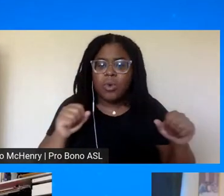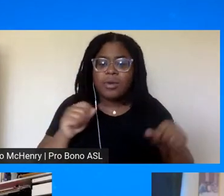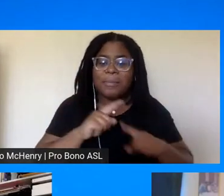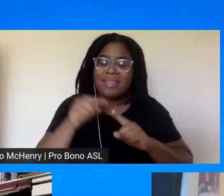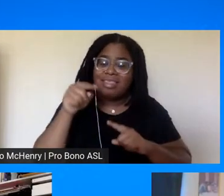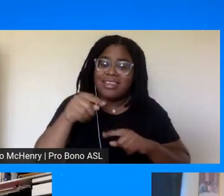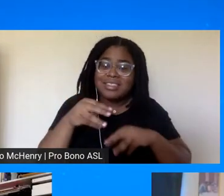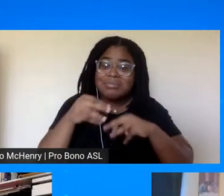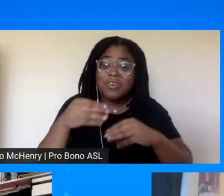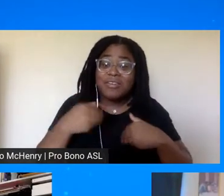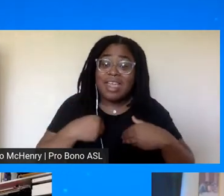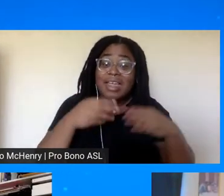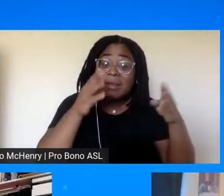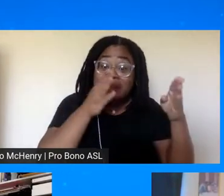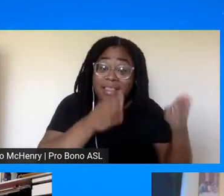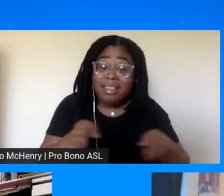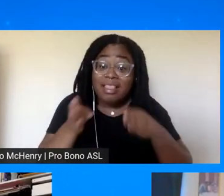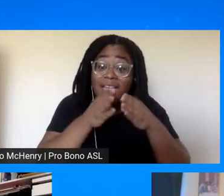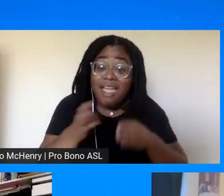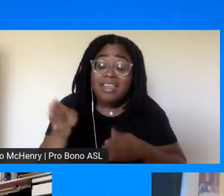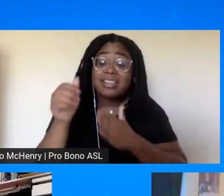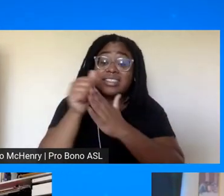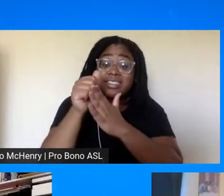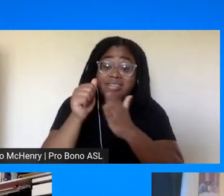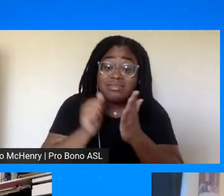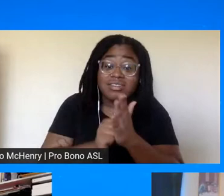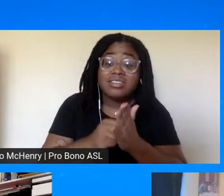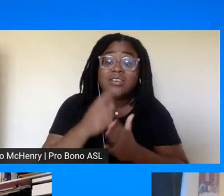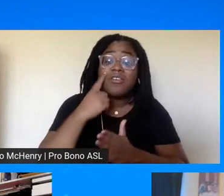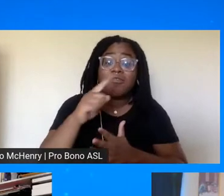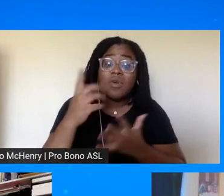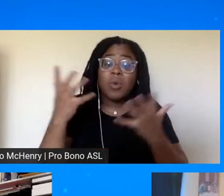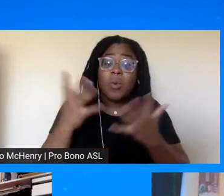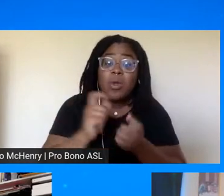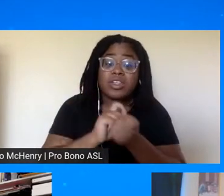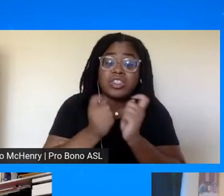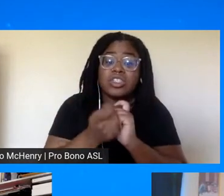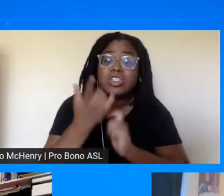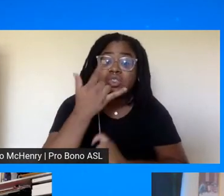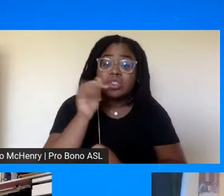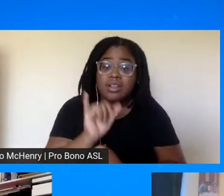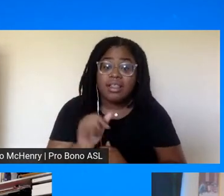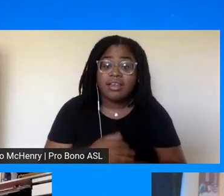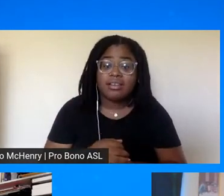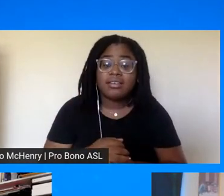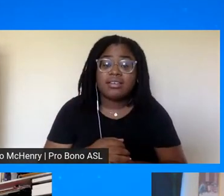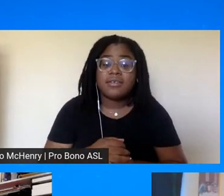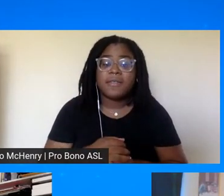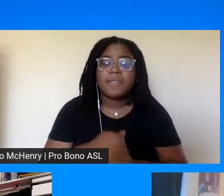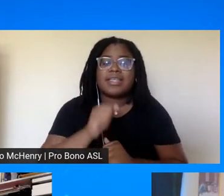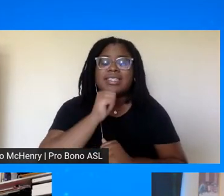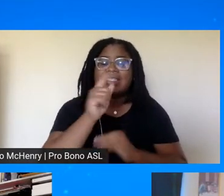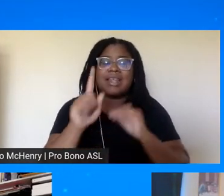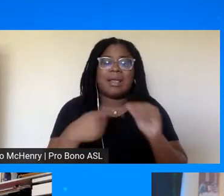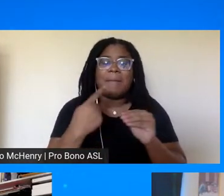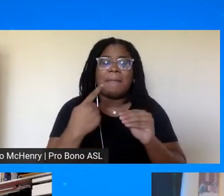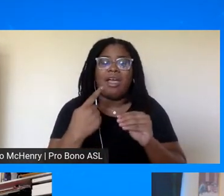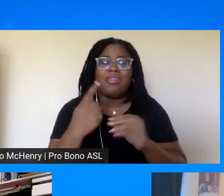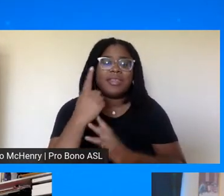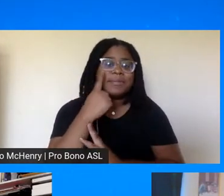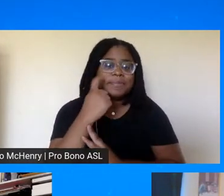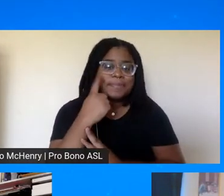movement that had plans and agendas for what change should look like so it's not about the spectacle